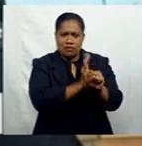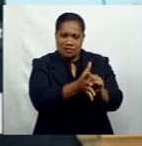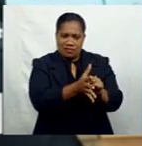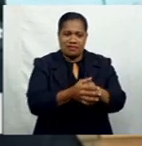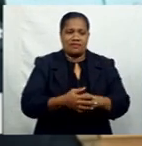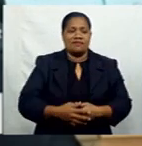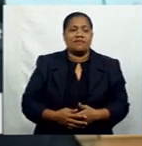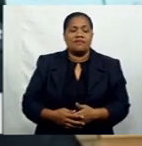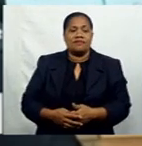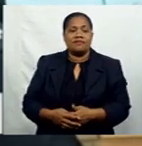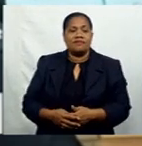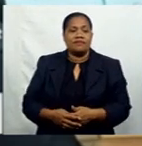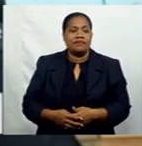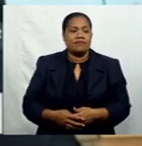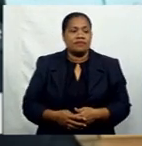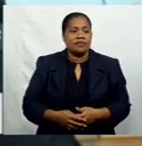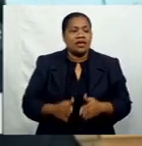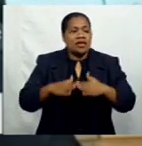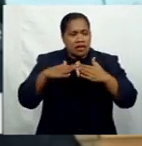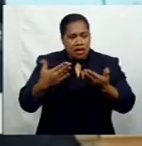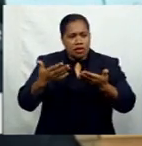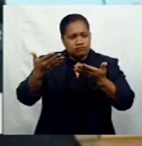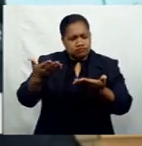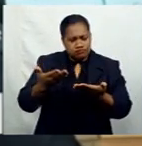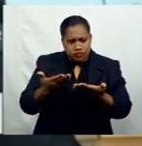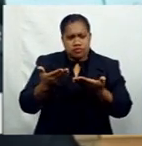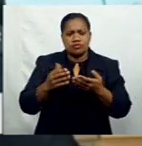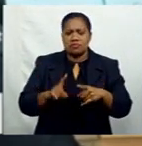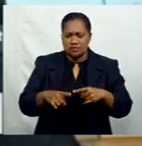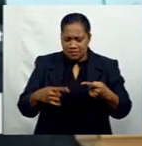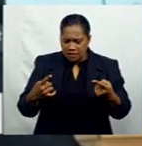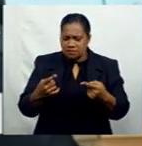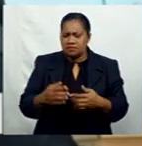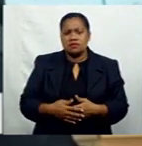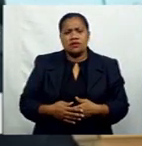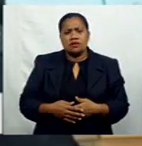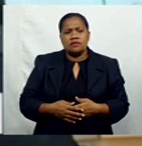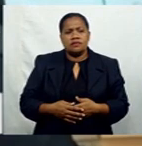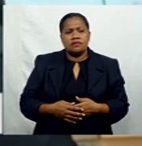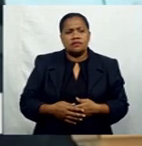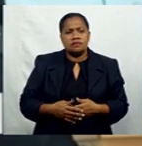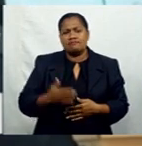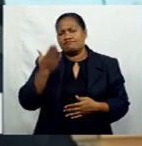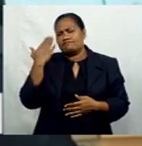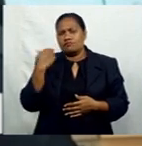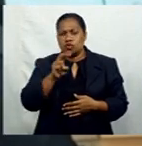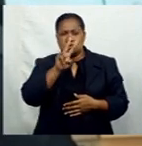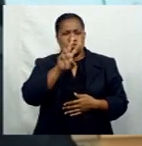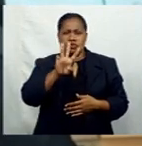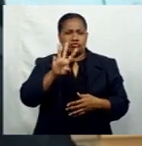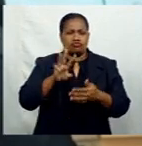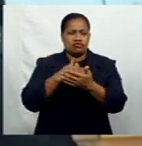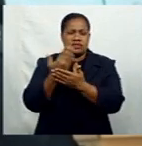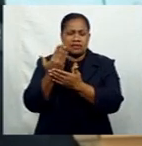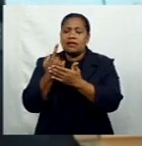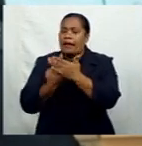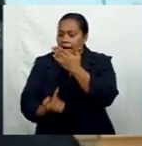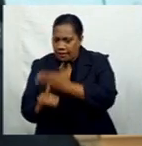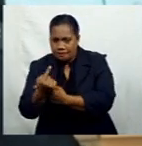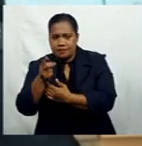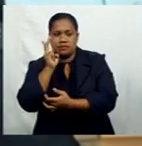And I have been issued fees as well in the recent, most recently in the last two or three days, that has happened again.